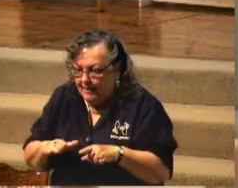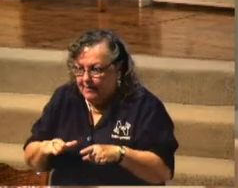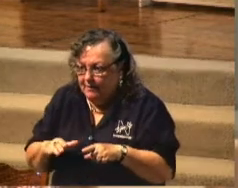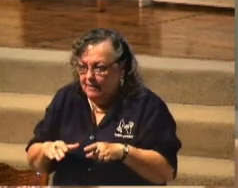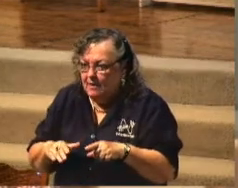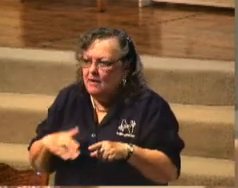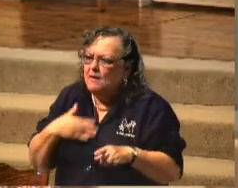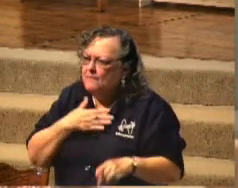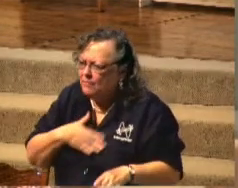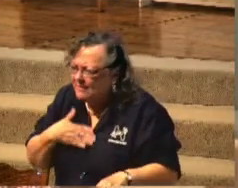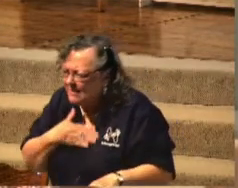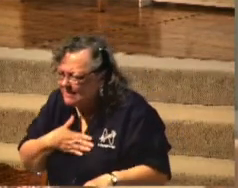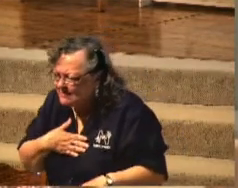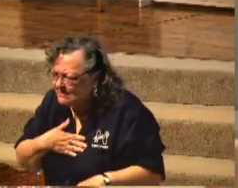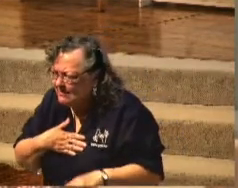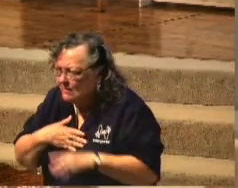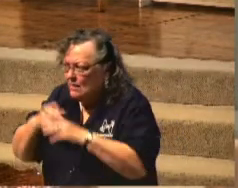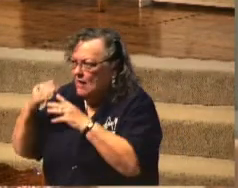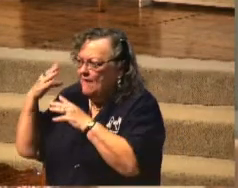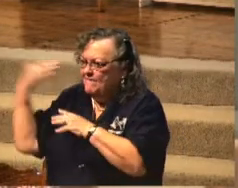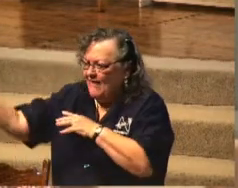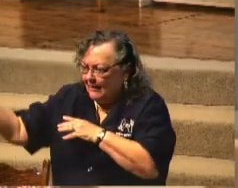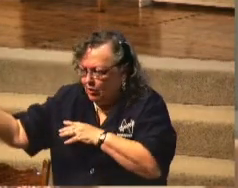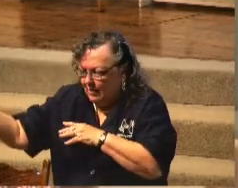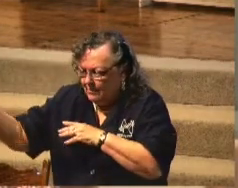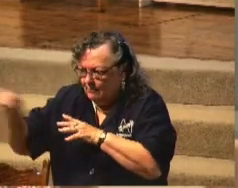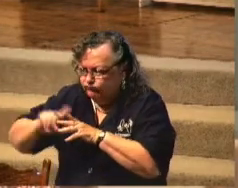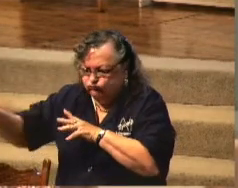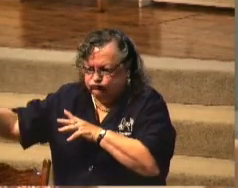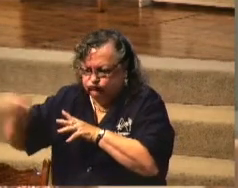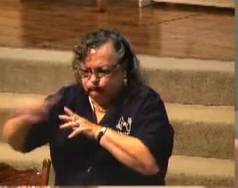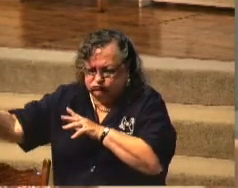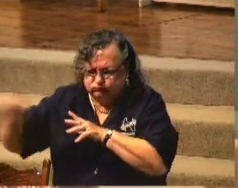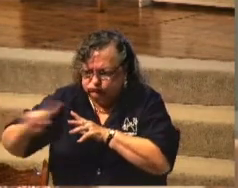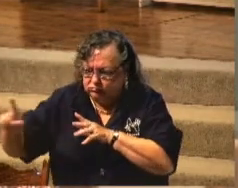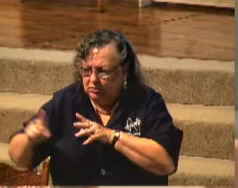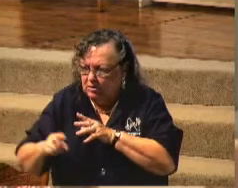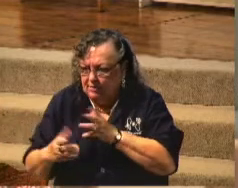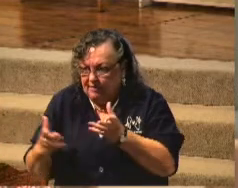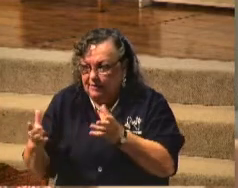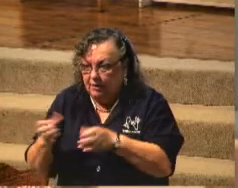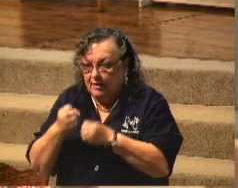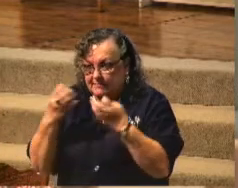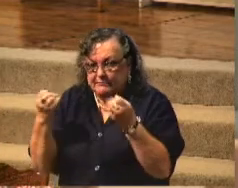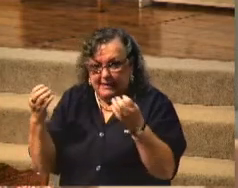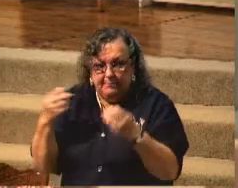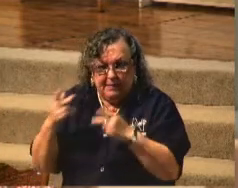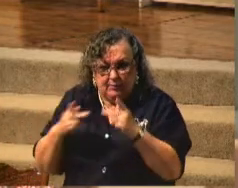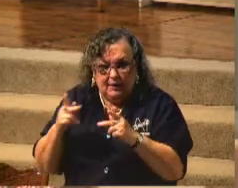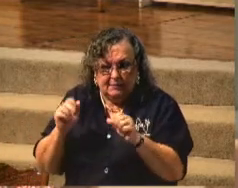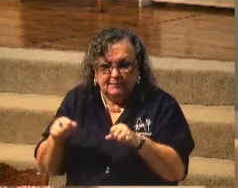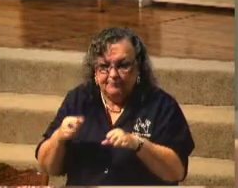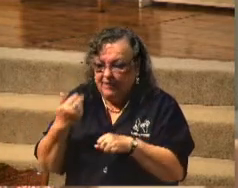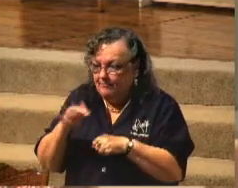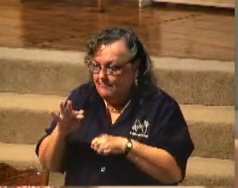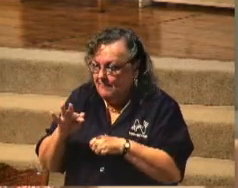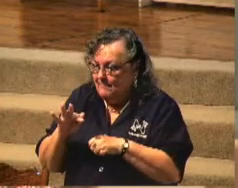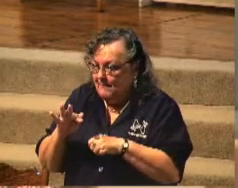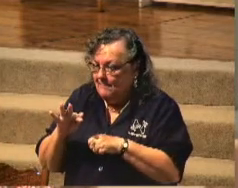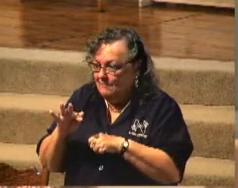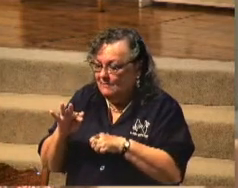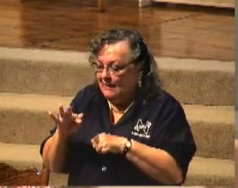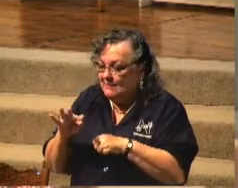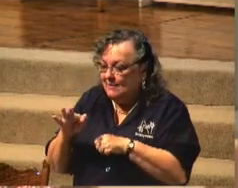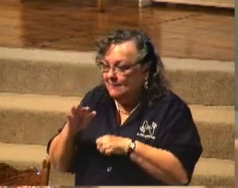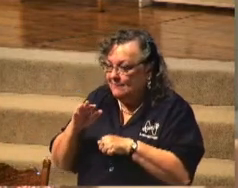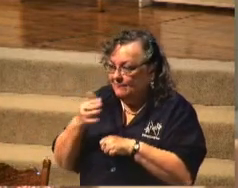Please evacuate. They got as many people out as they possibly could. May 19th, 1980,